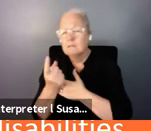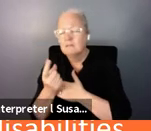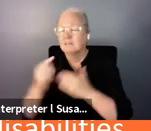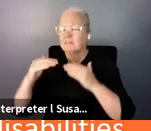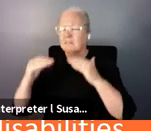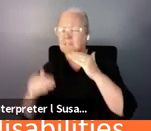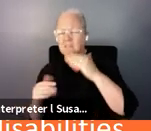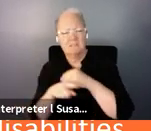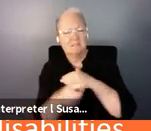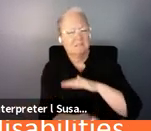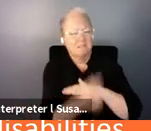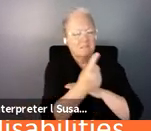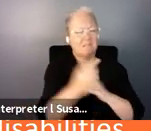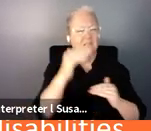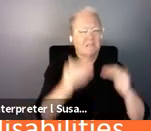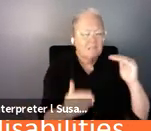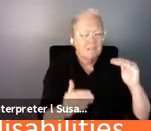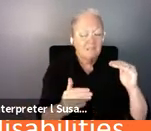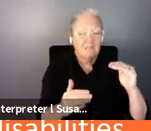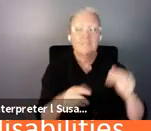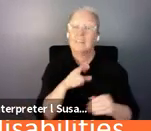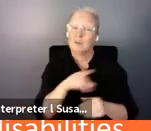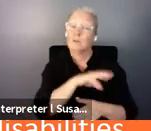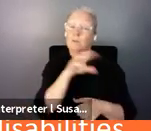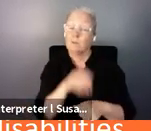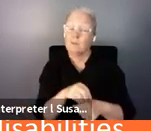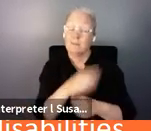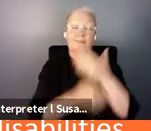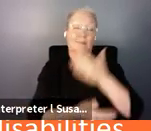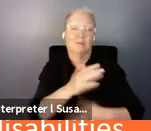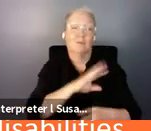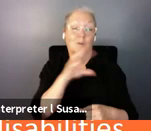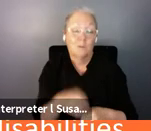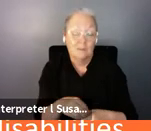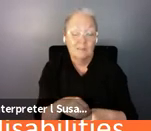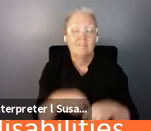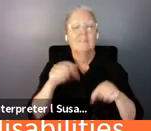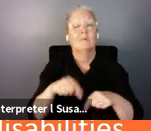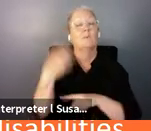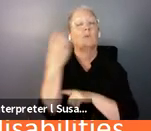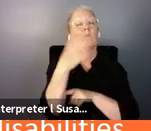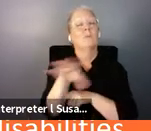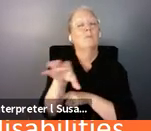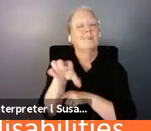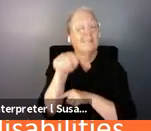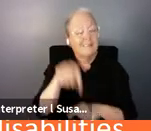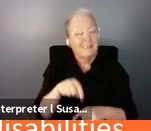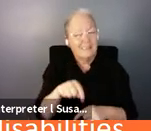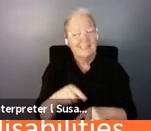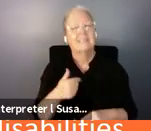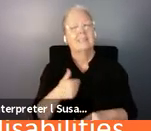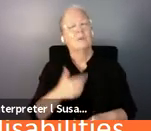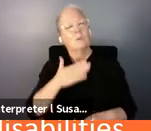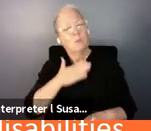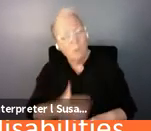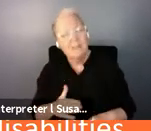disability inclusion. In this series of webinars on disability issues, we have sought to draw attention to the